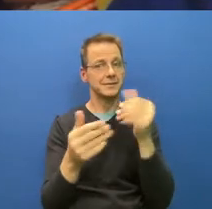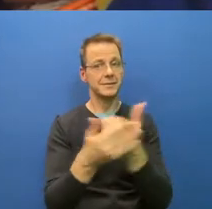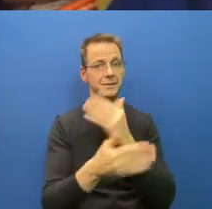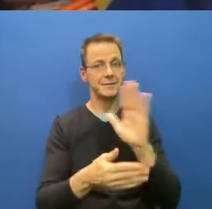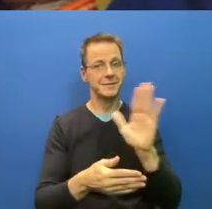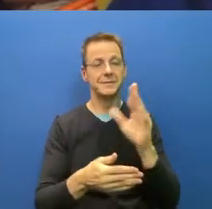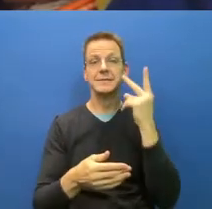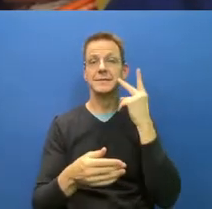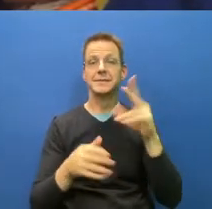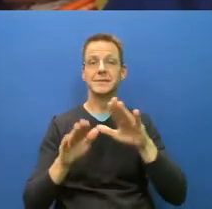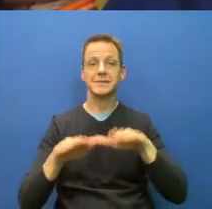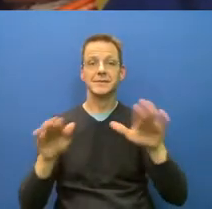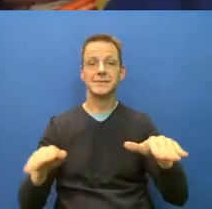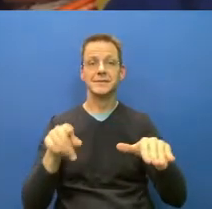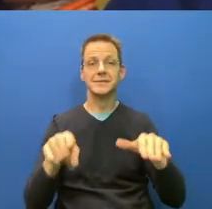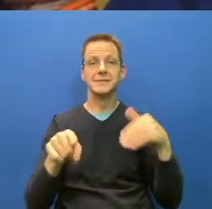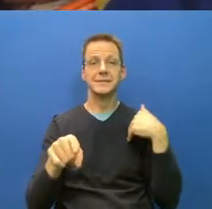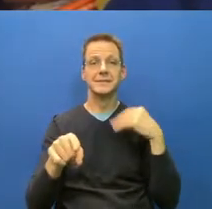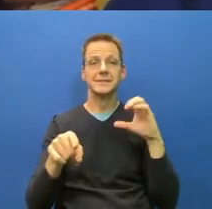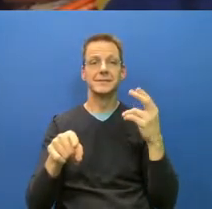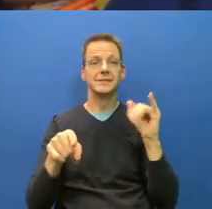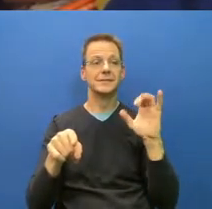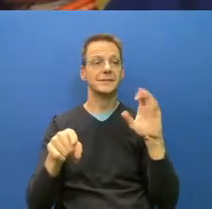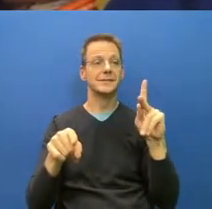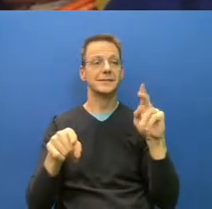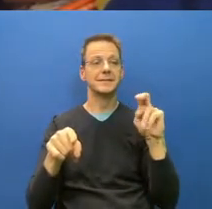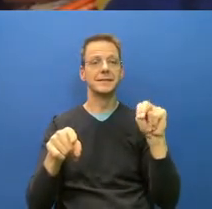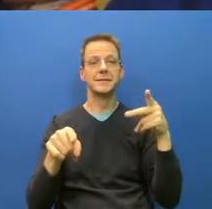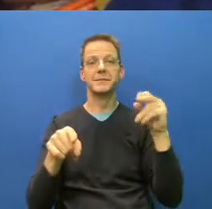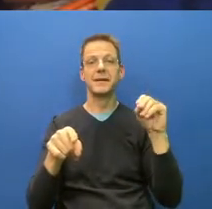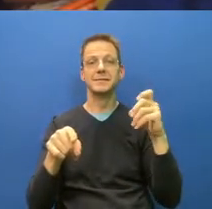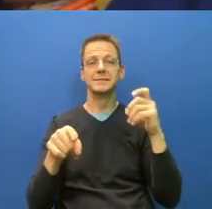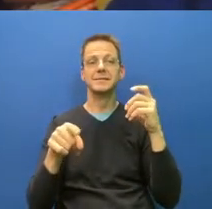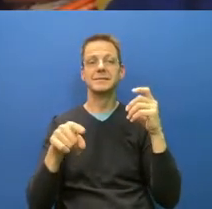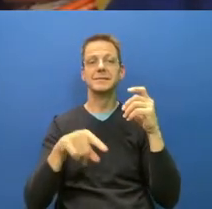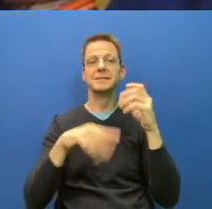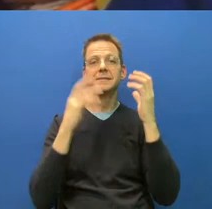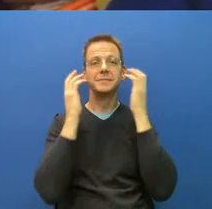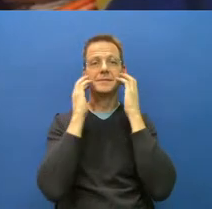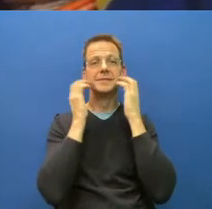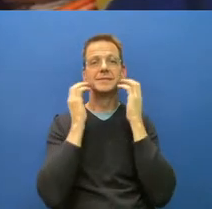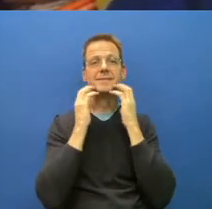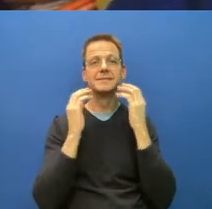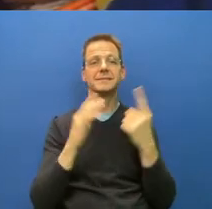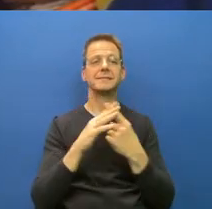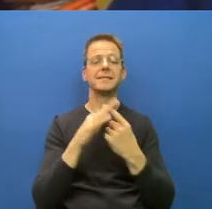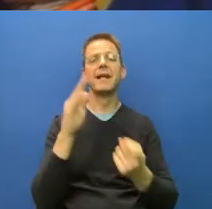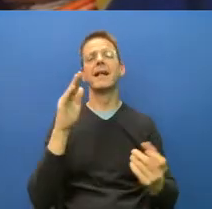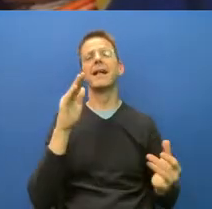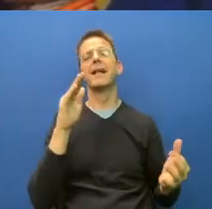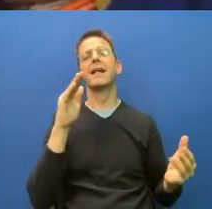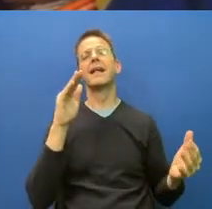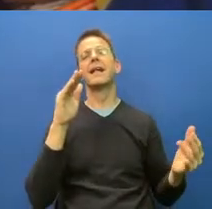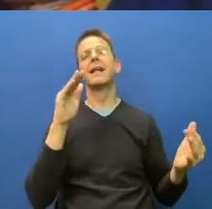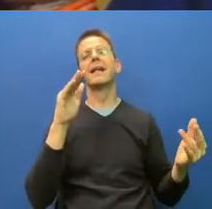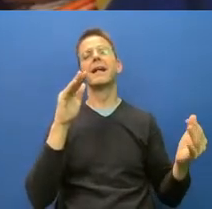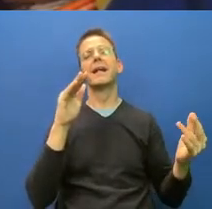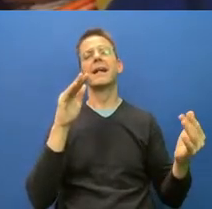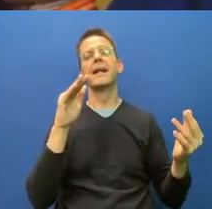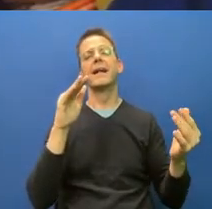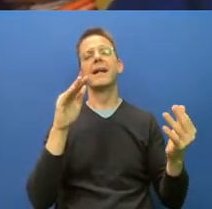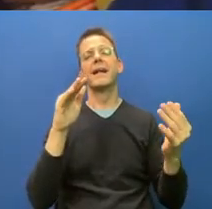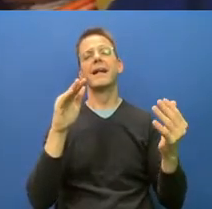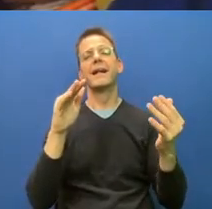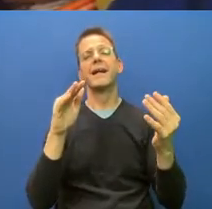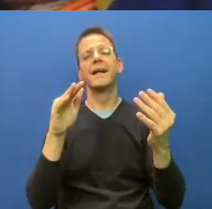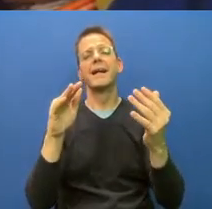and reconstitute itself. You know, viral particles have been found for months after infected people. It's fingered as one